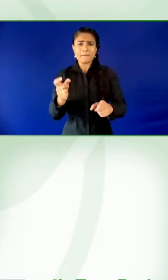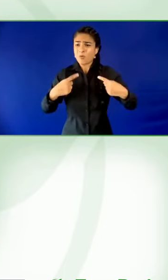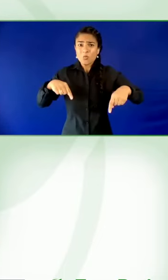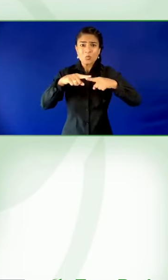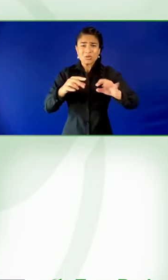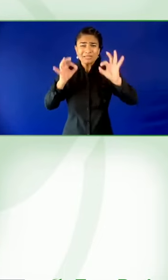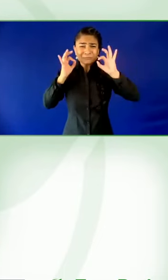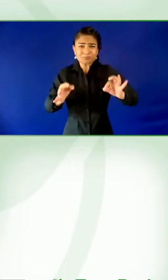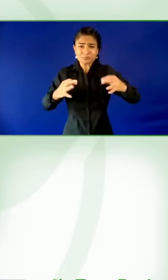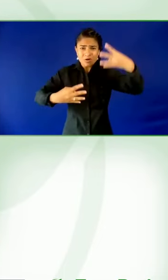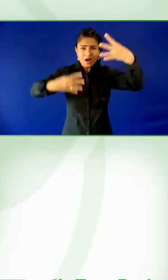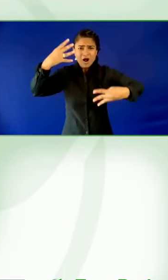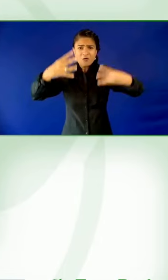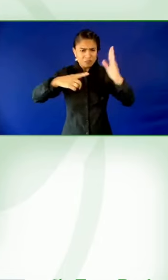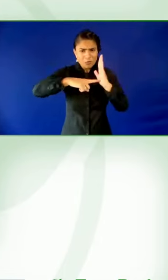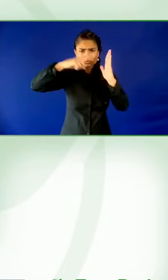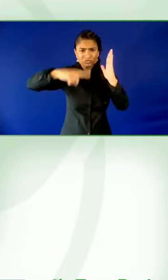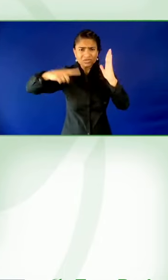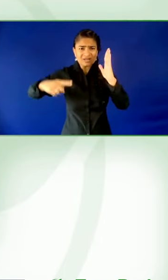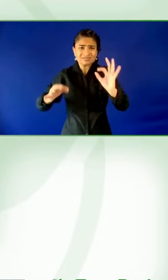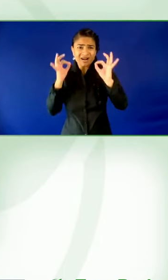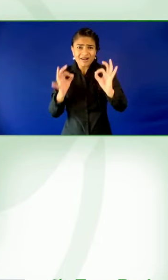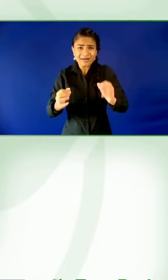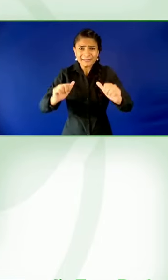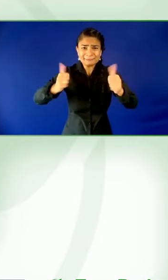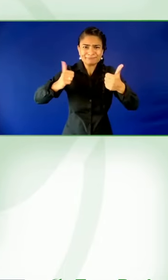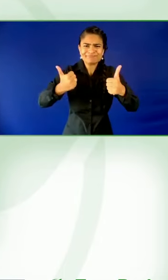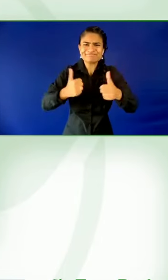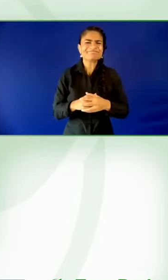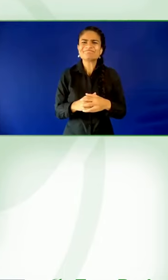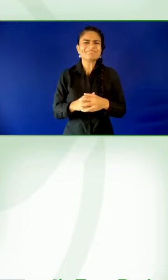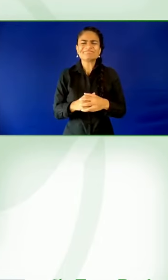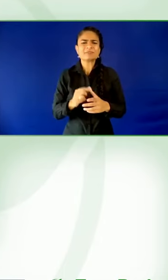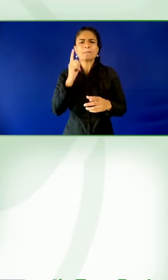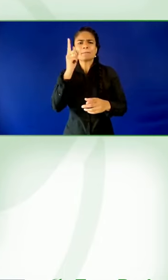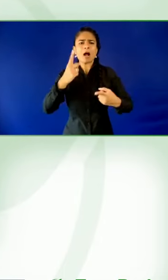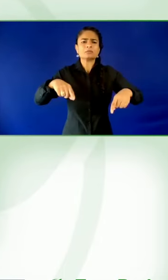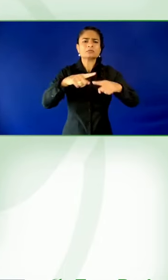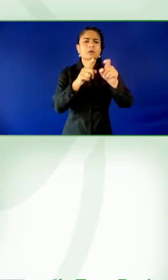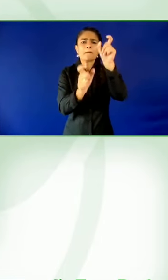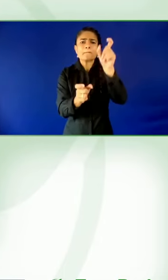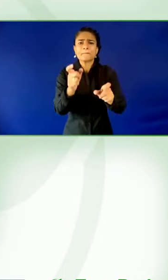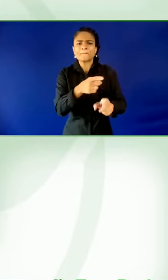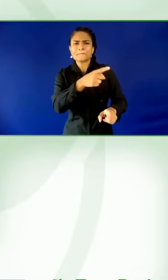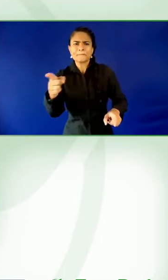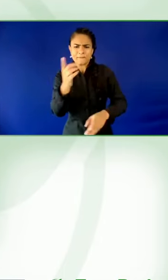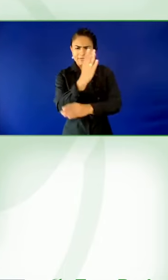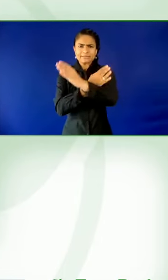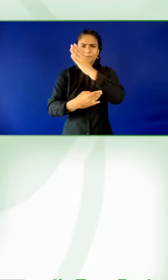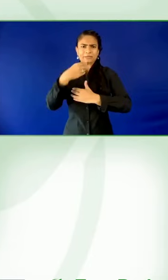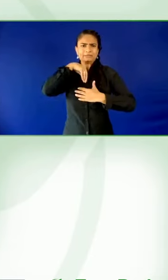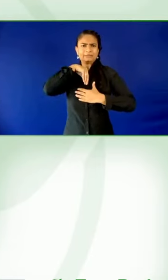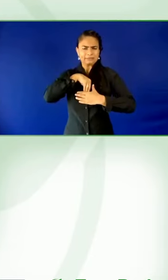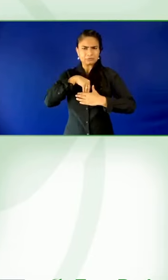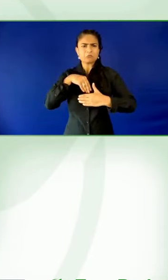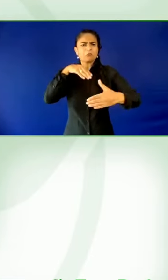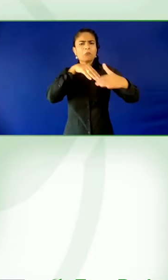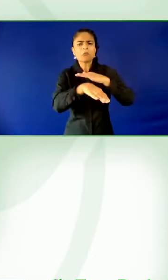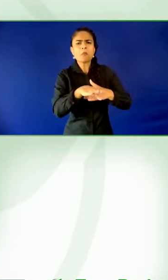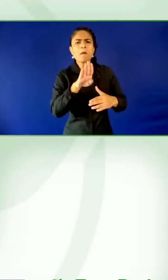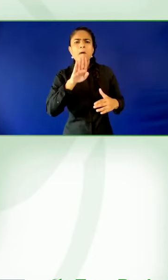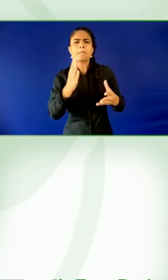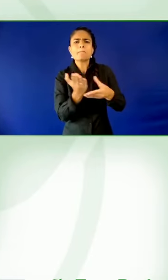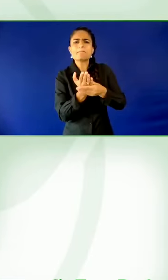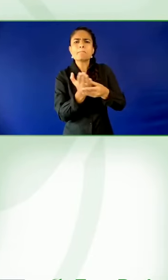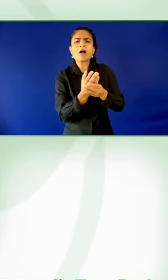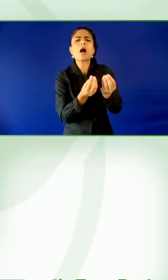our company. And how do we, everybody says, well, how many people are we really serving? You know, what is the value of the work? You know, how are